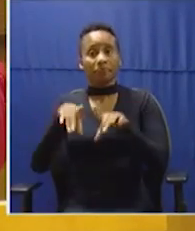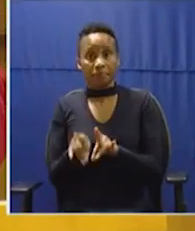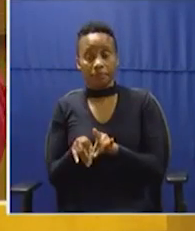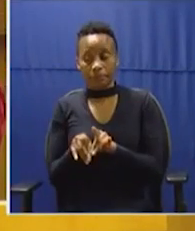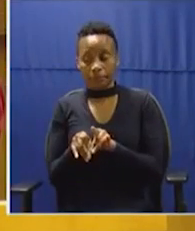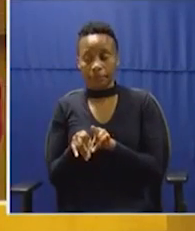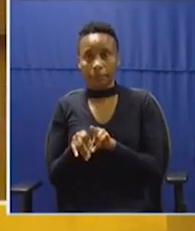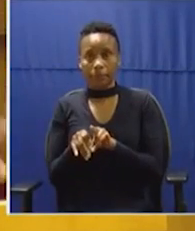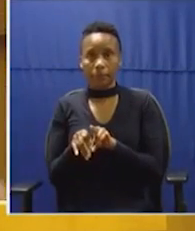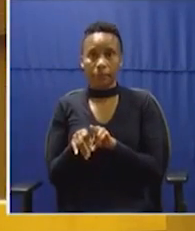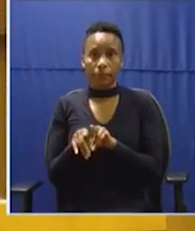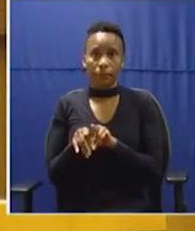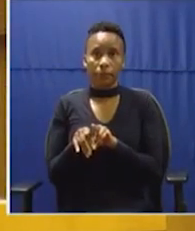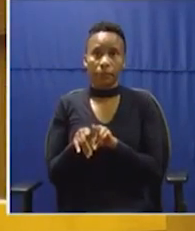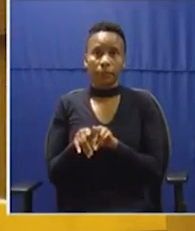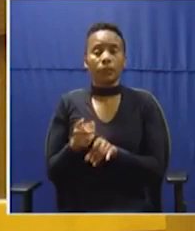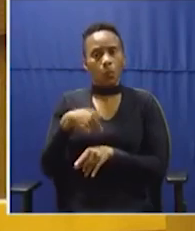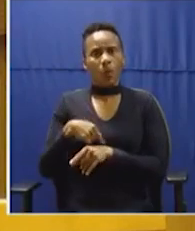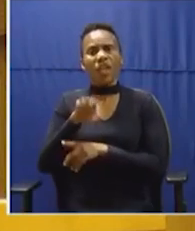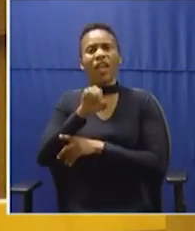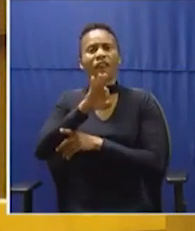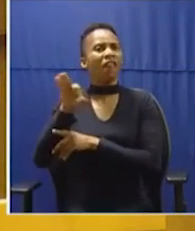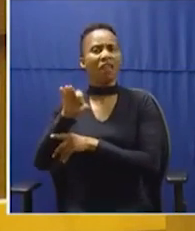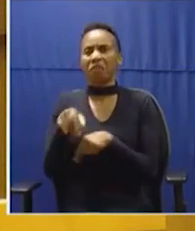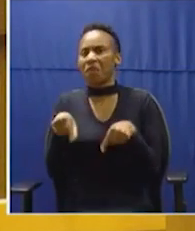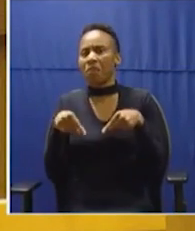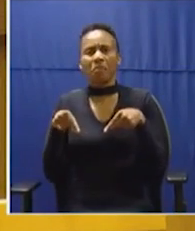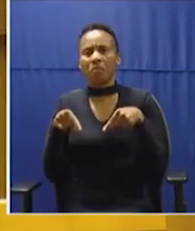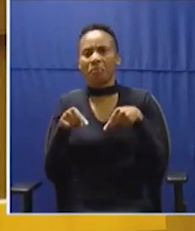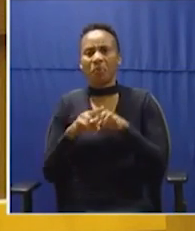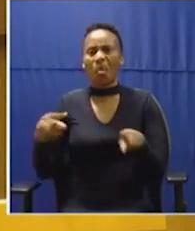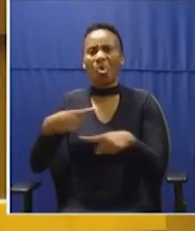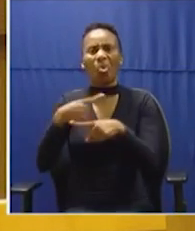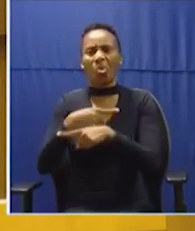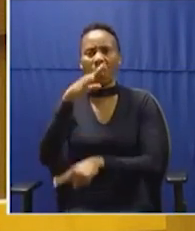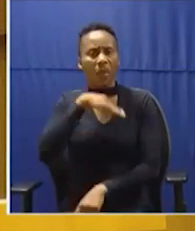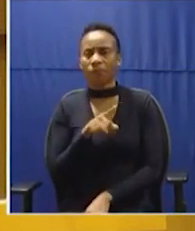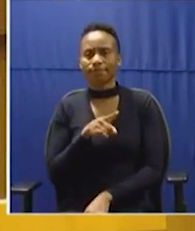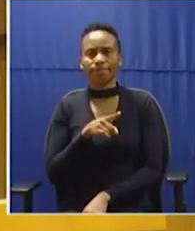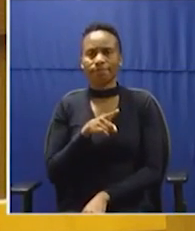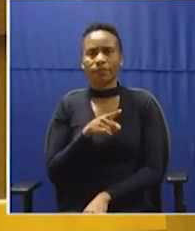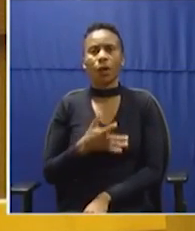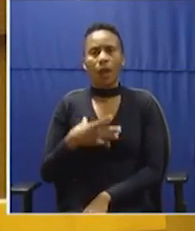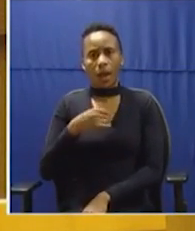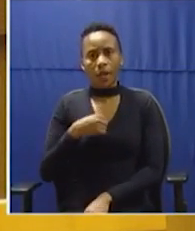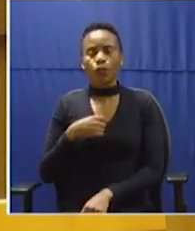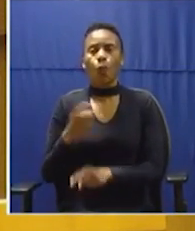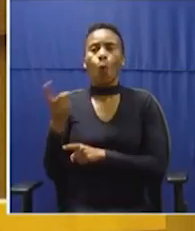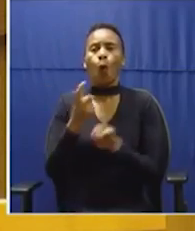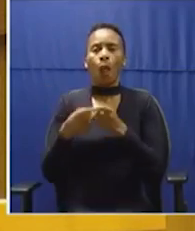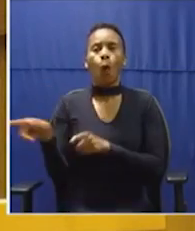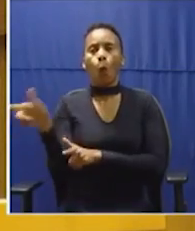Cheperson, we as the EFF, without any fear of contradictions, wants to call on all the law enforcement